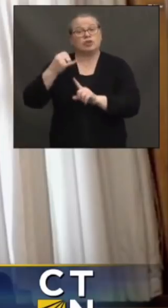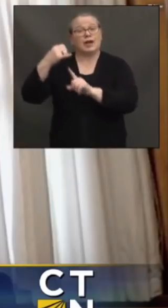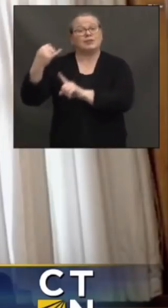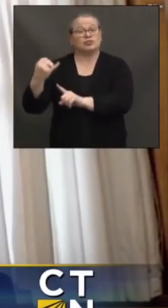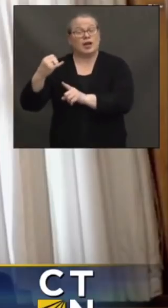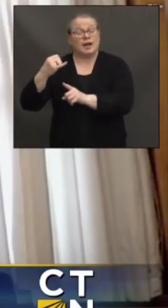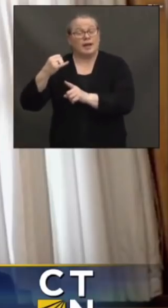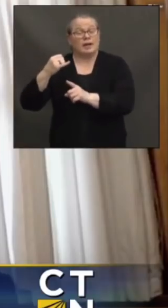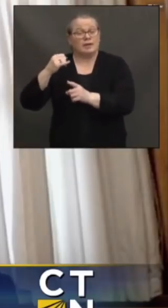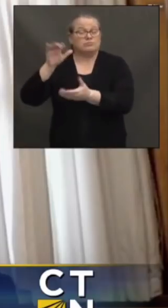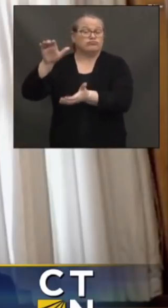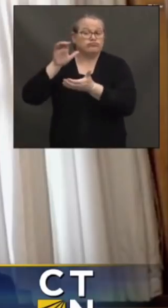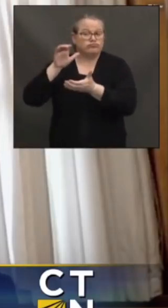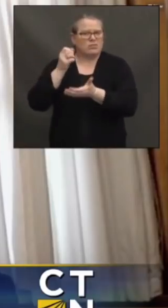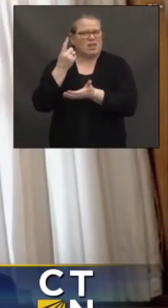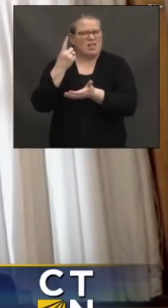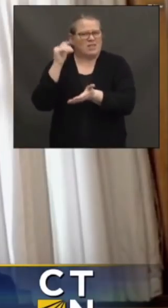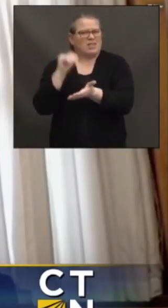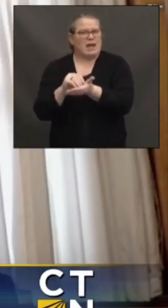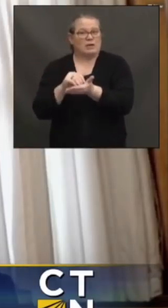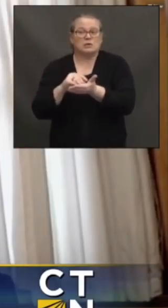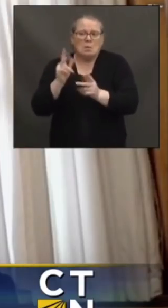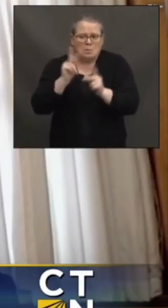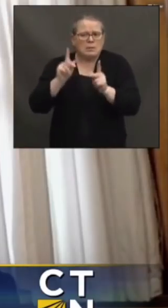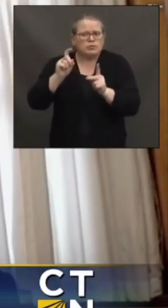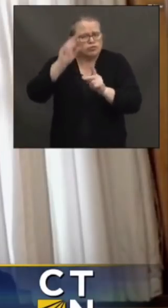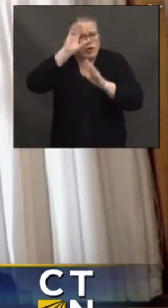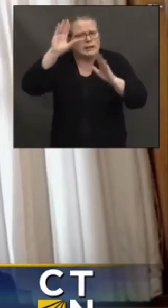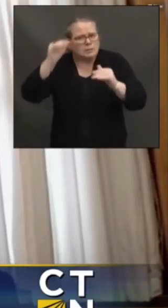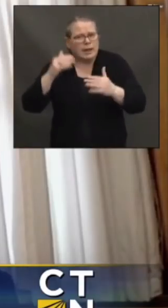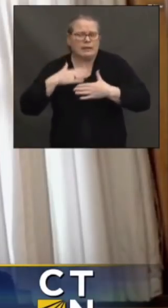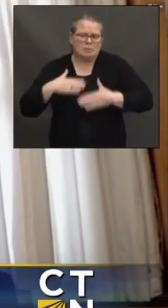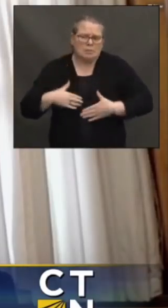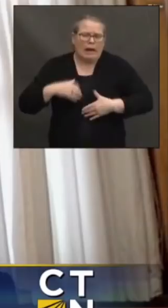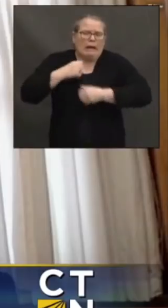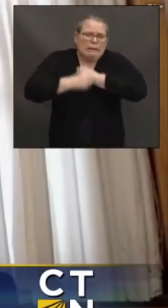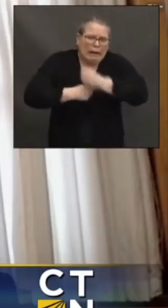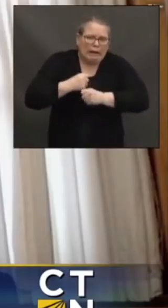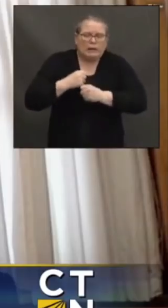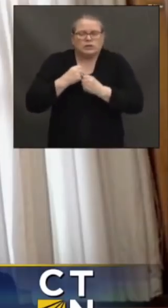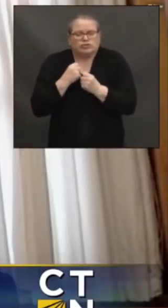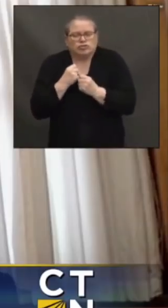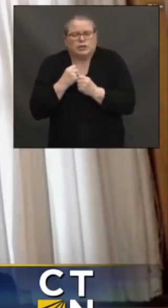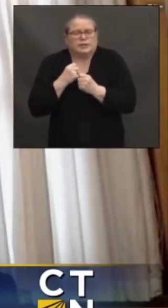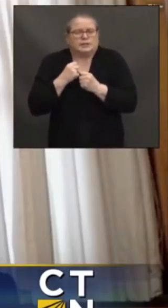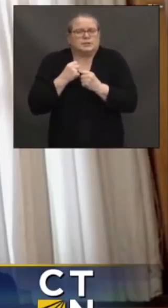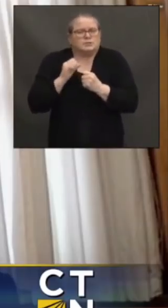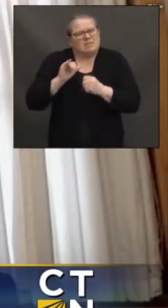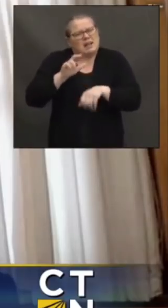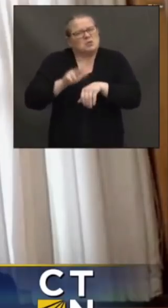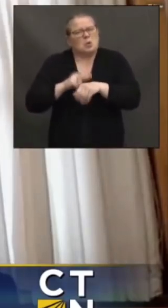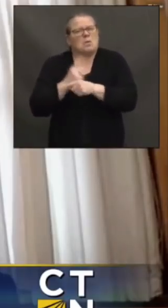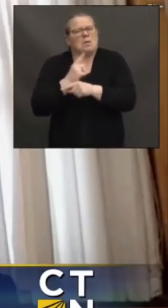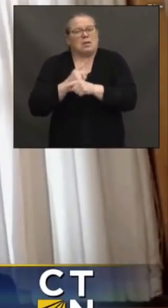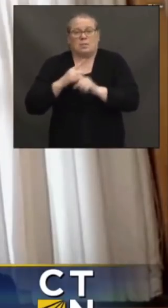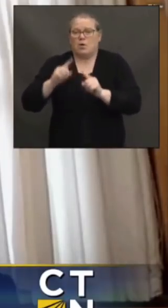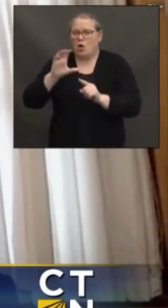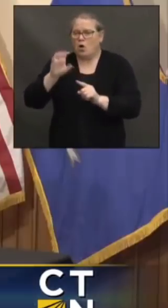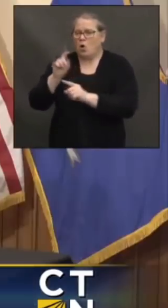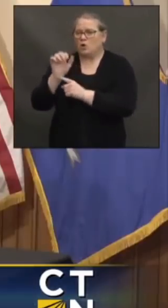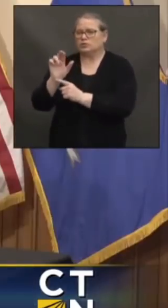reports. So people should expect some side effects, body aches, chills, that's normal. The Colchester case seems a little unusual now.